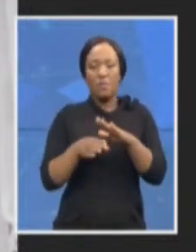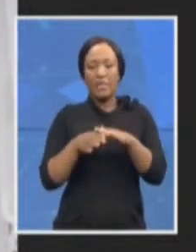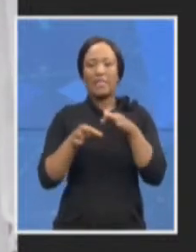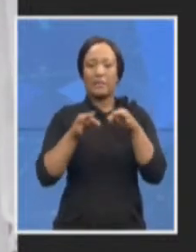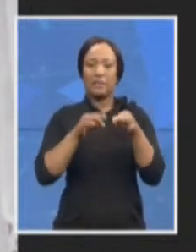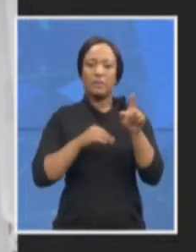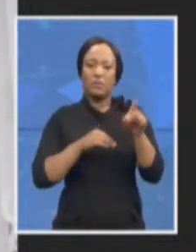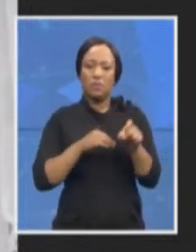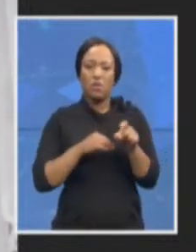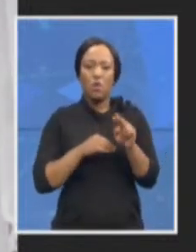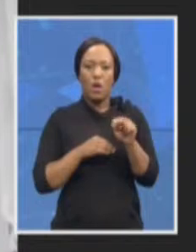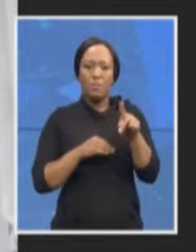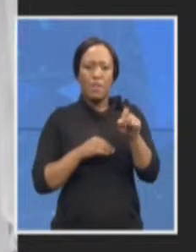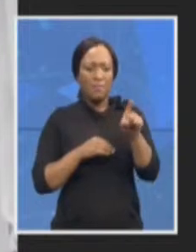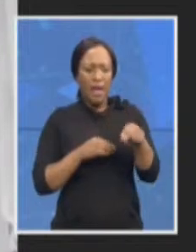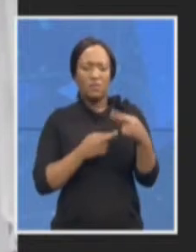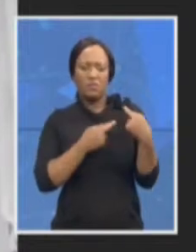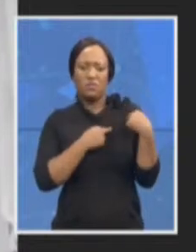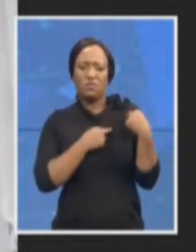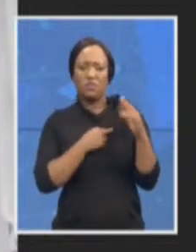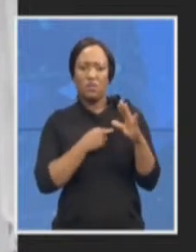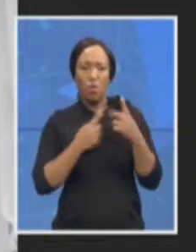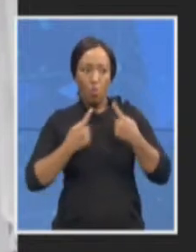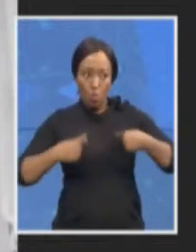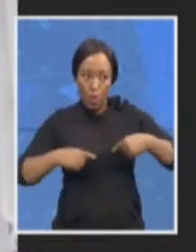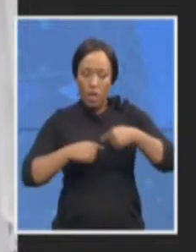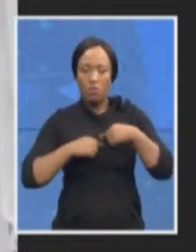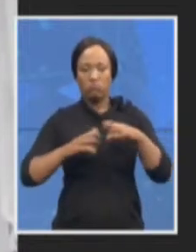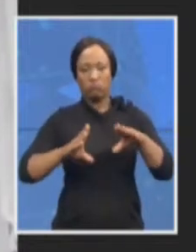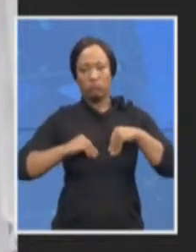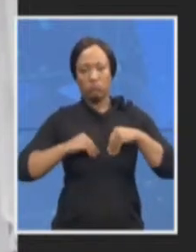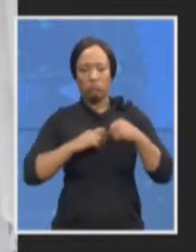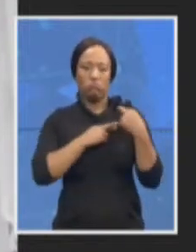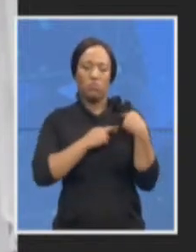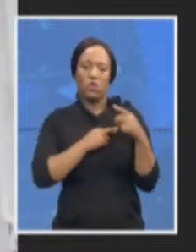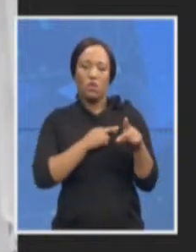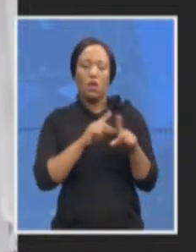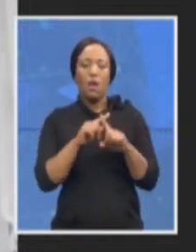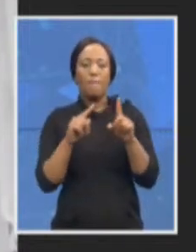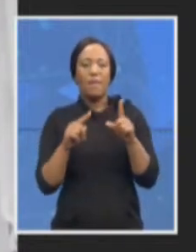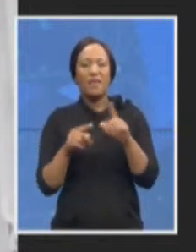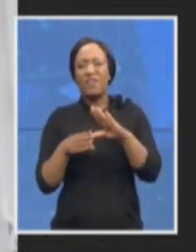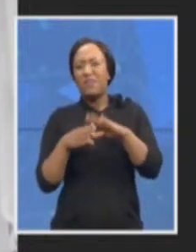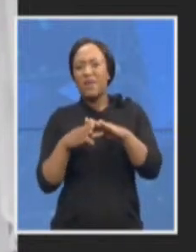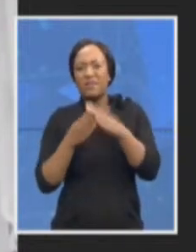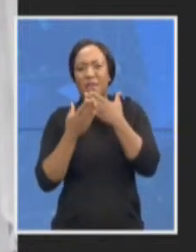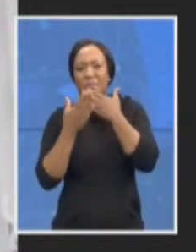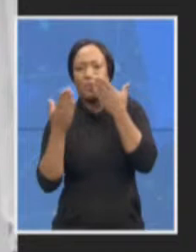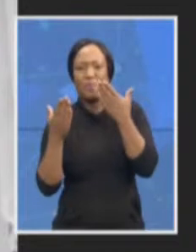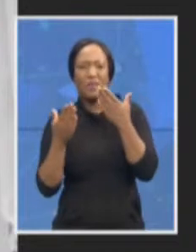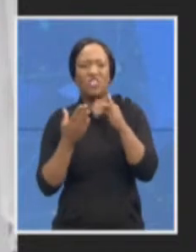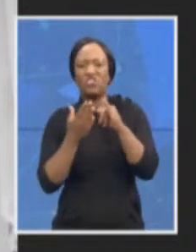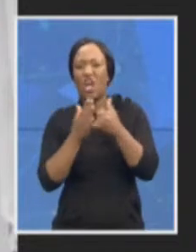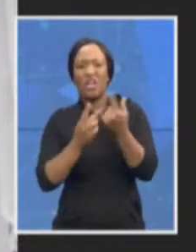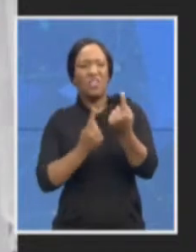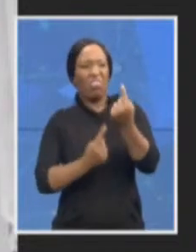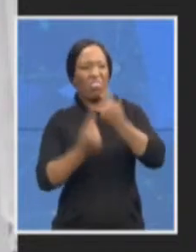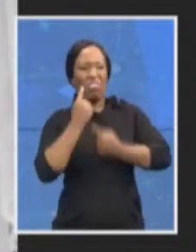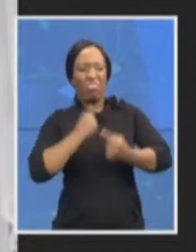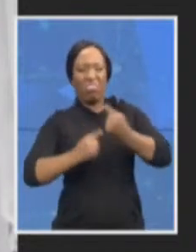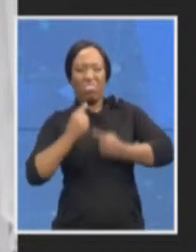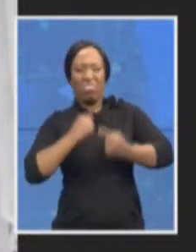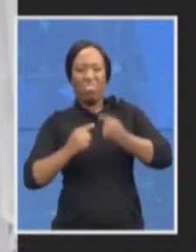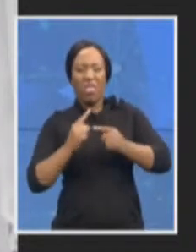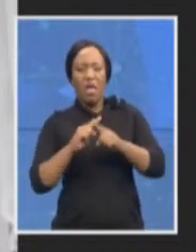are accountable but unjustified baseless attacks undermine important institutions and could